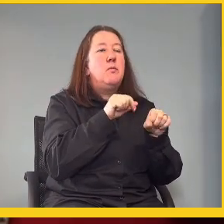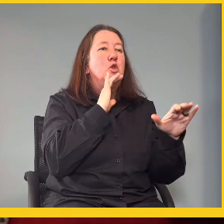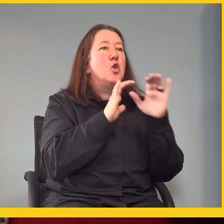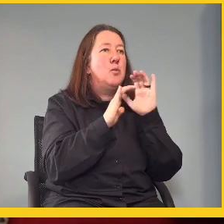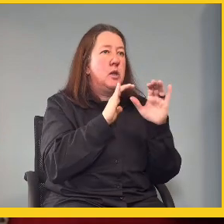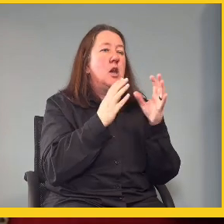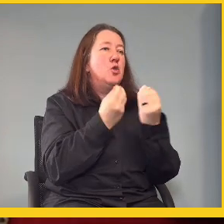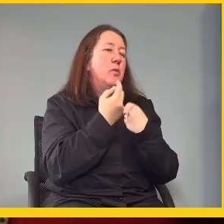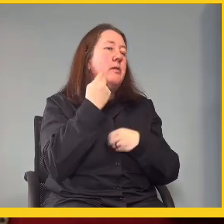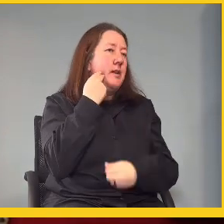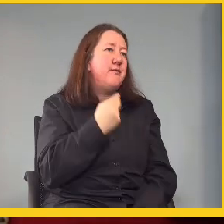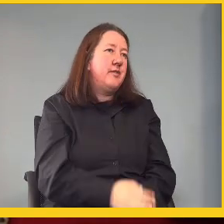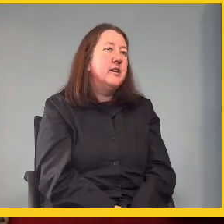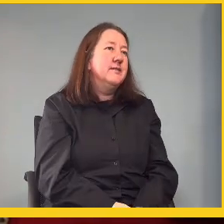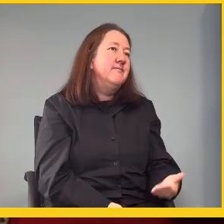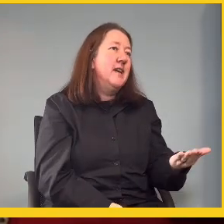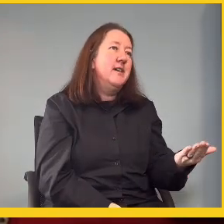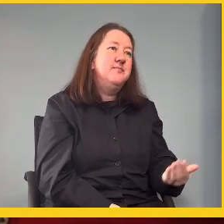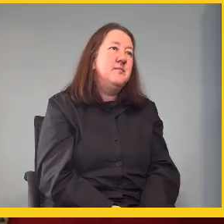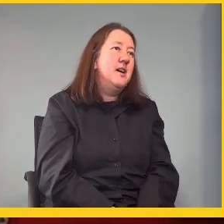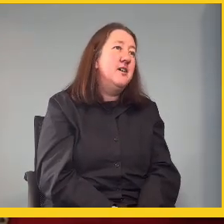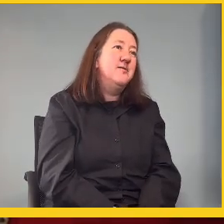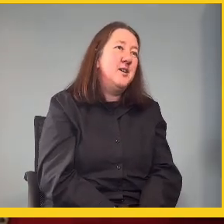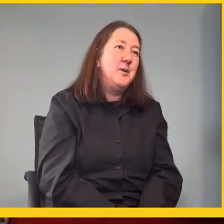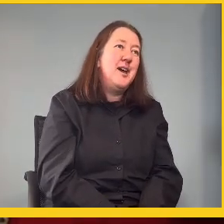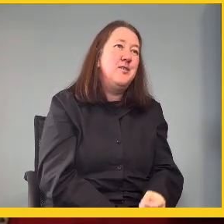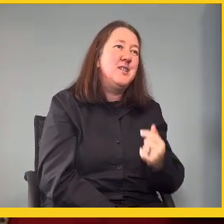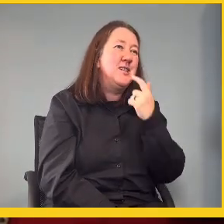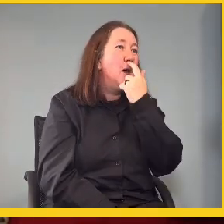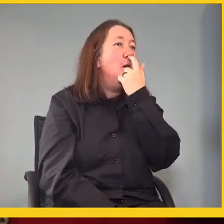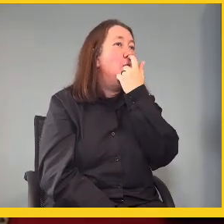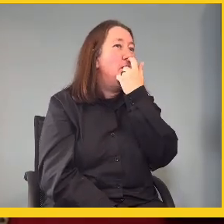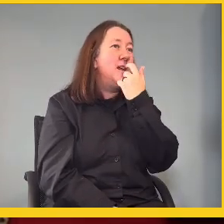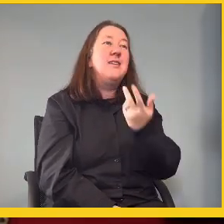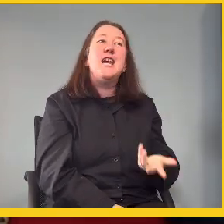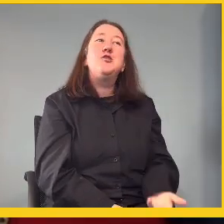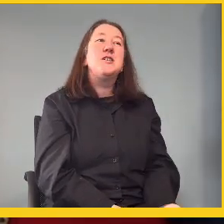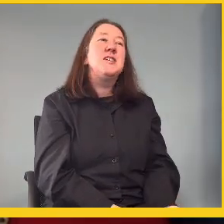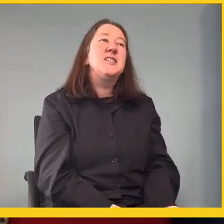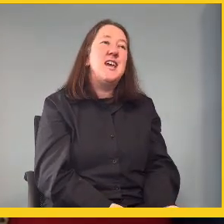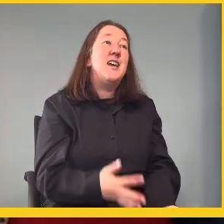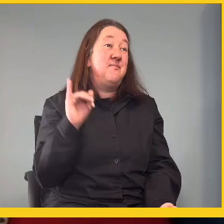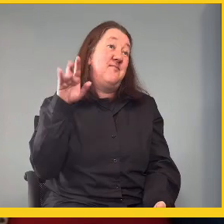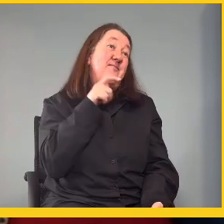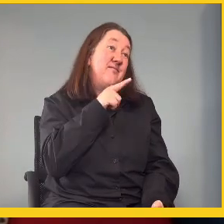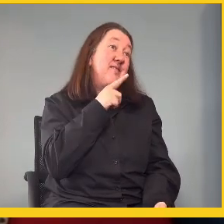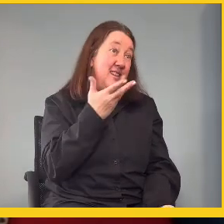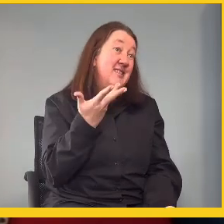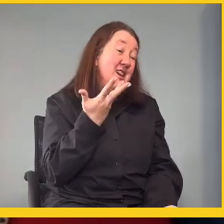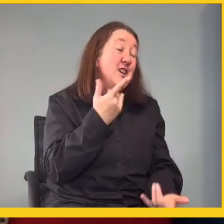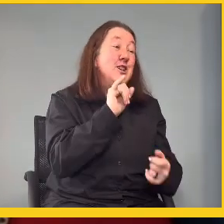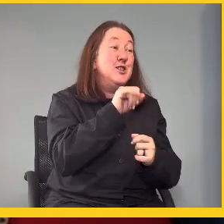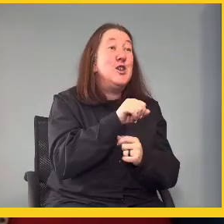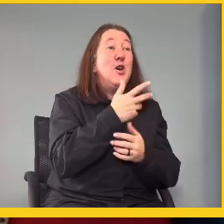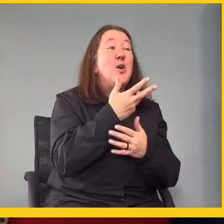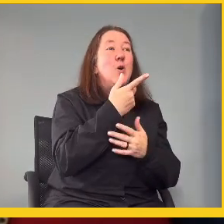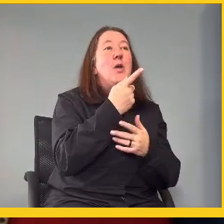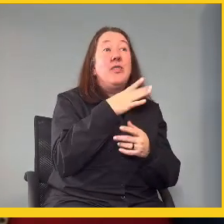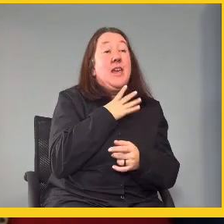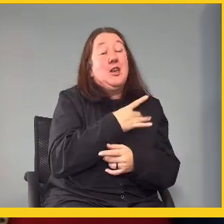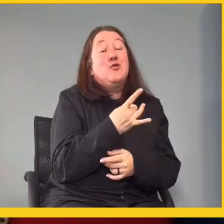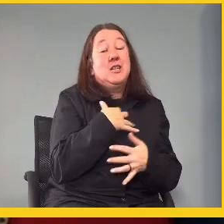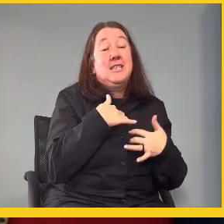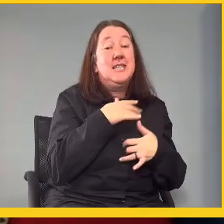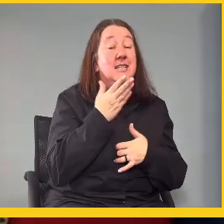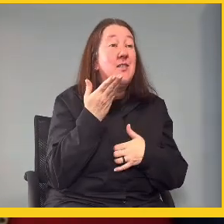communicate with the deaf. There we have it. Yeah. Yeah. And that's what we're hearing present. Already the interest is there. You see, so the interest is